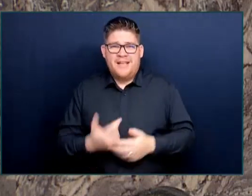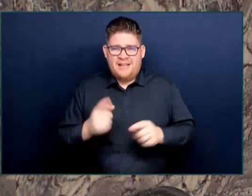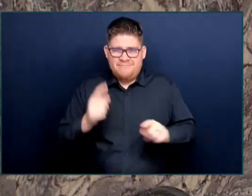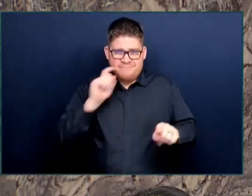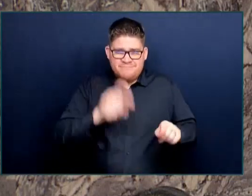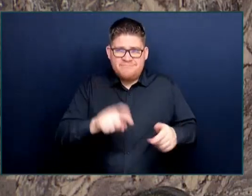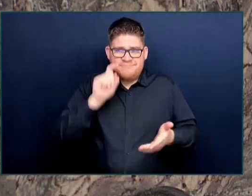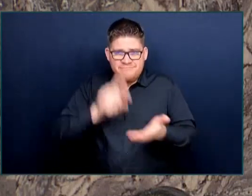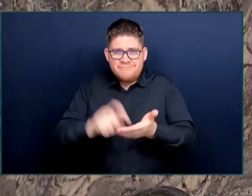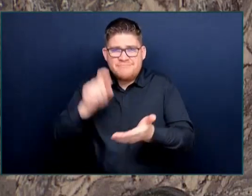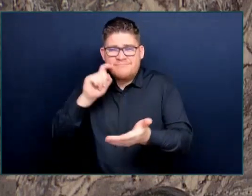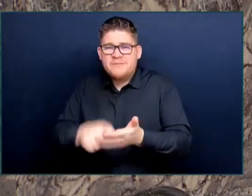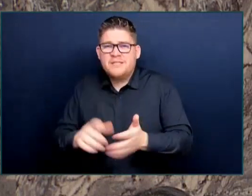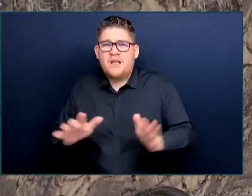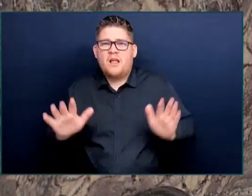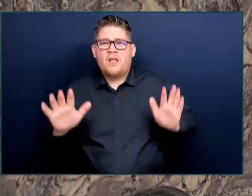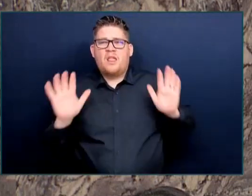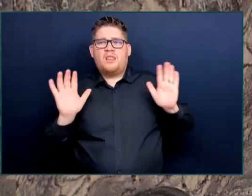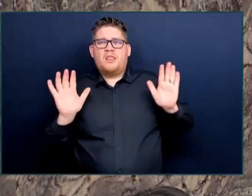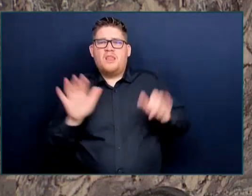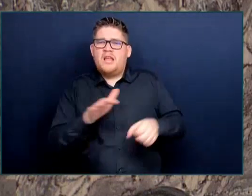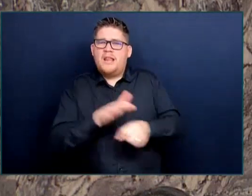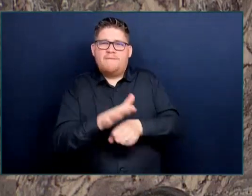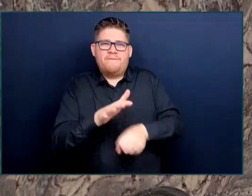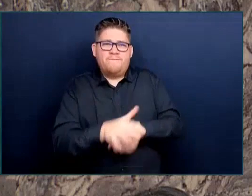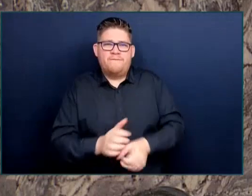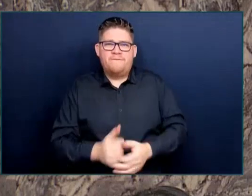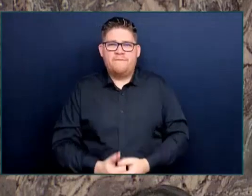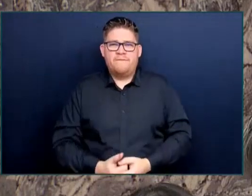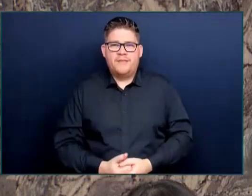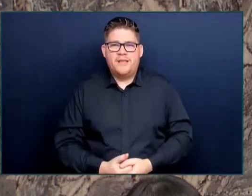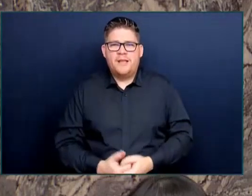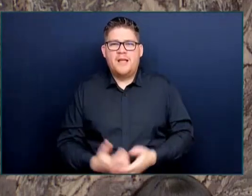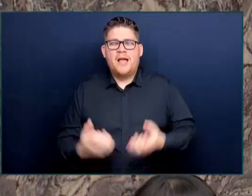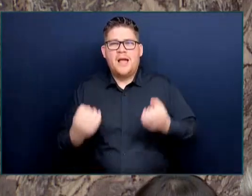and disorder that we are seeing in all our downtowns across this province?